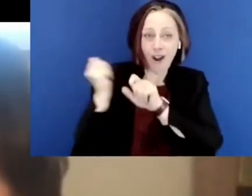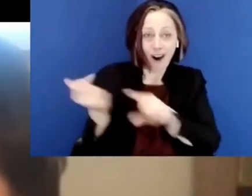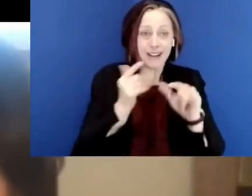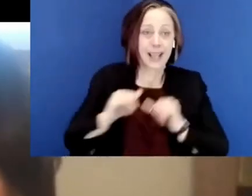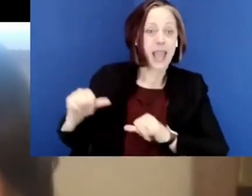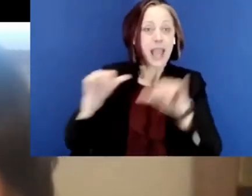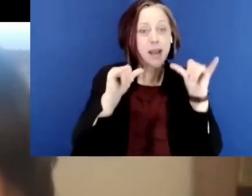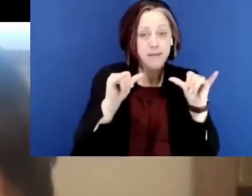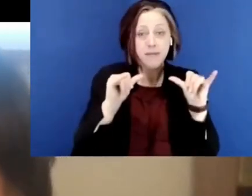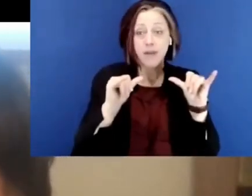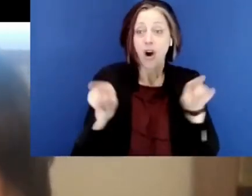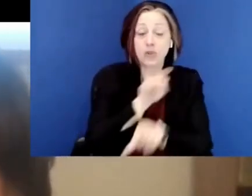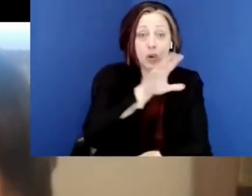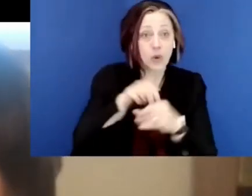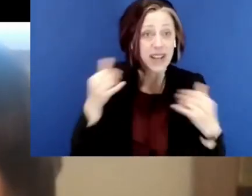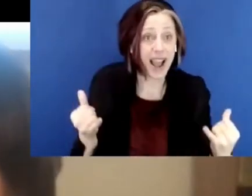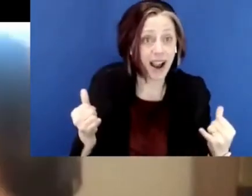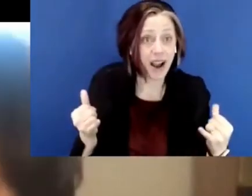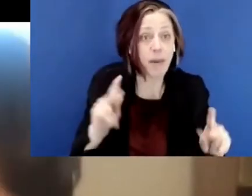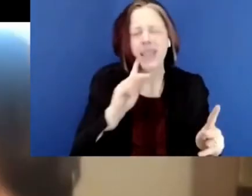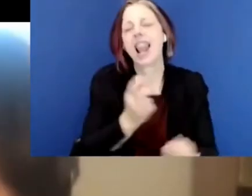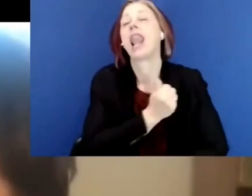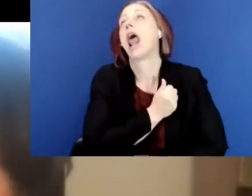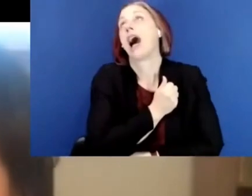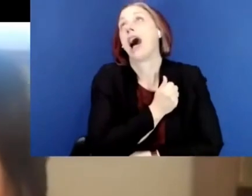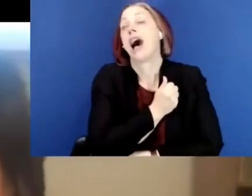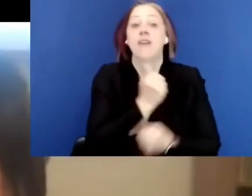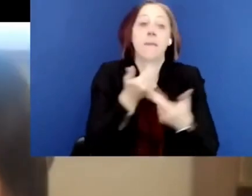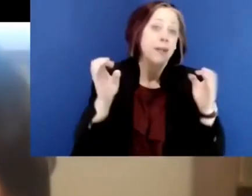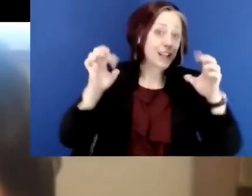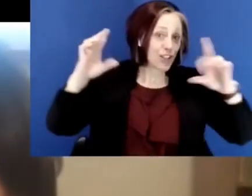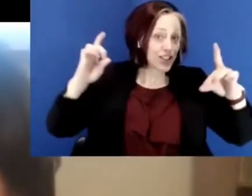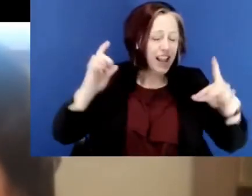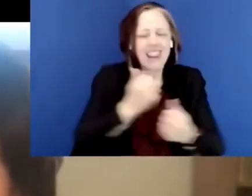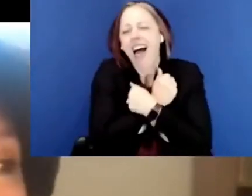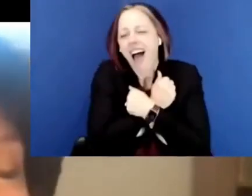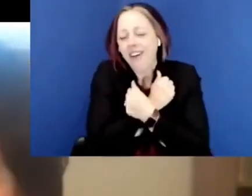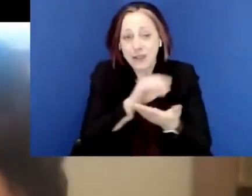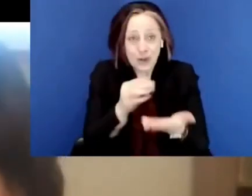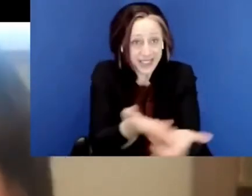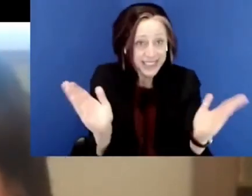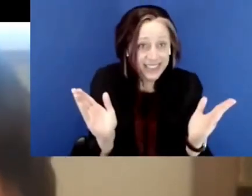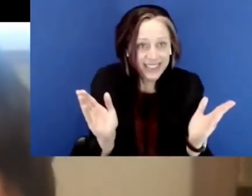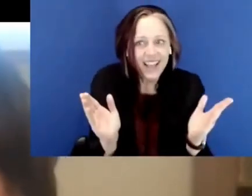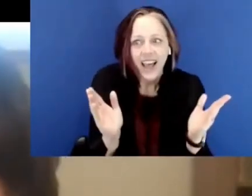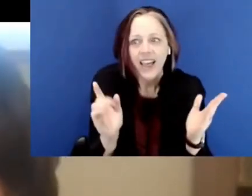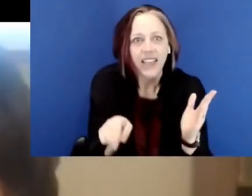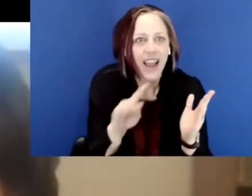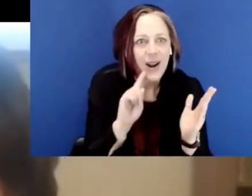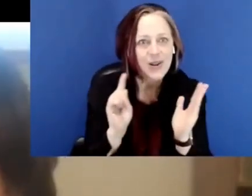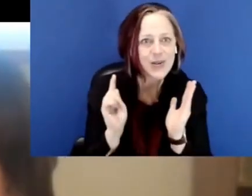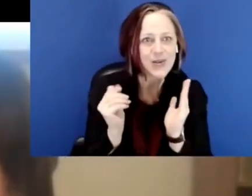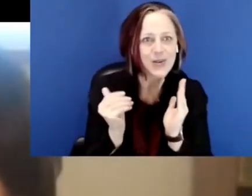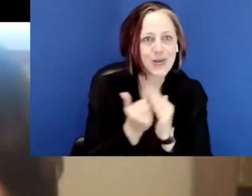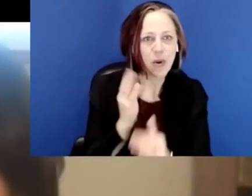excited. We're all excited, um, to include now in people who love public education and love our students,